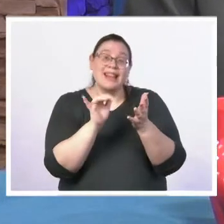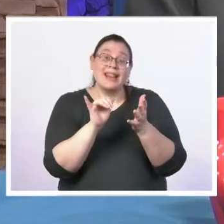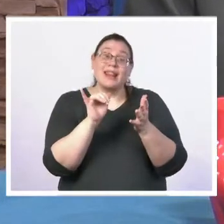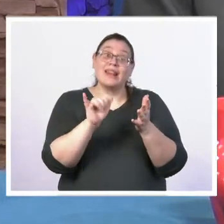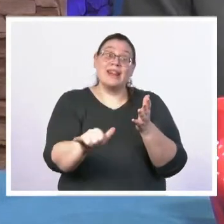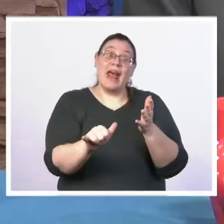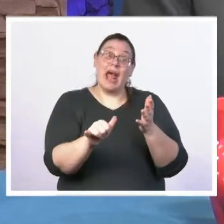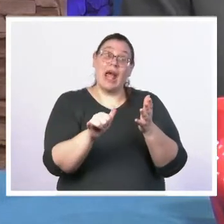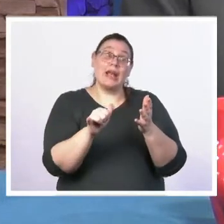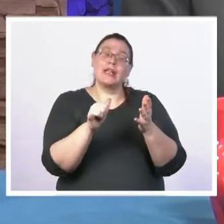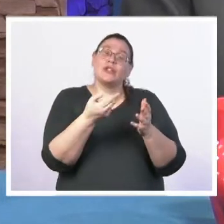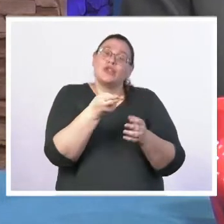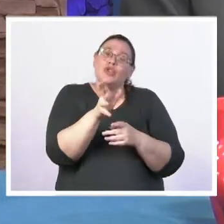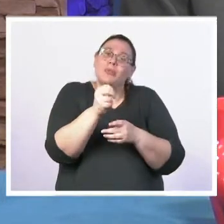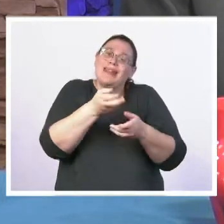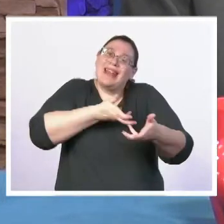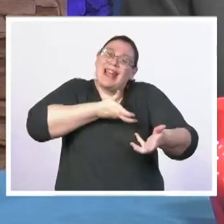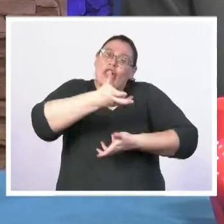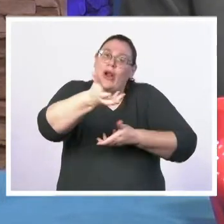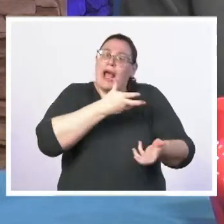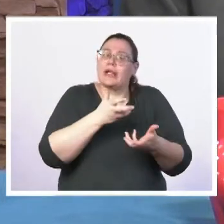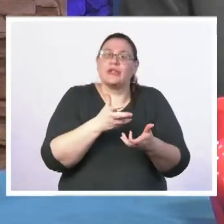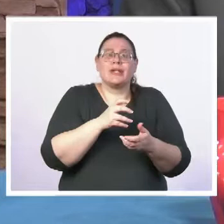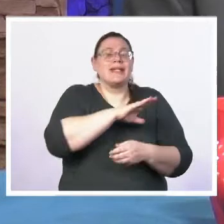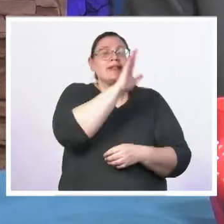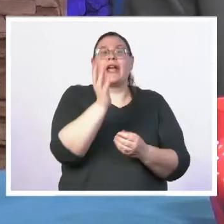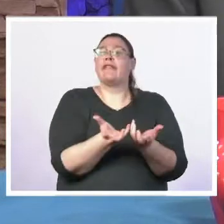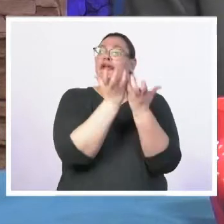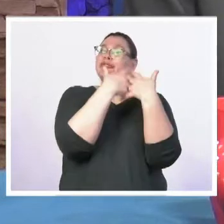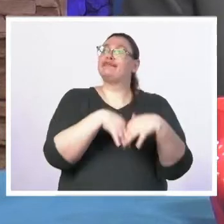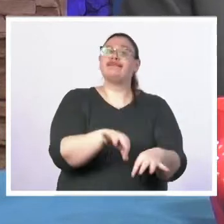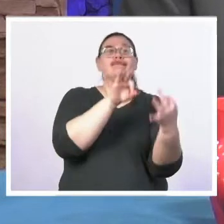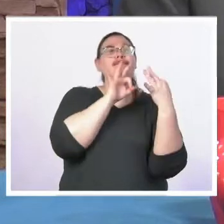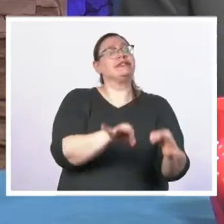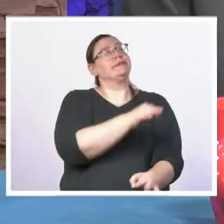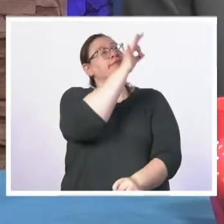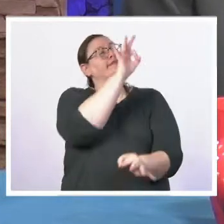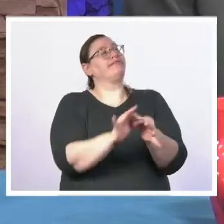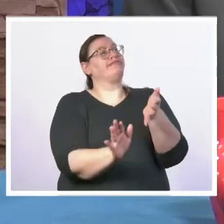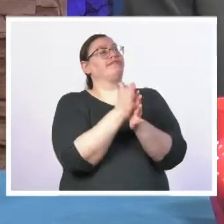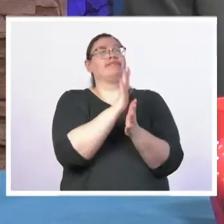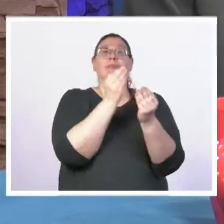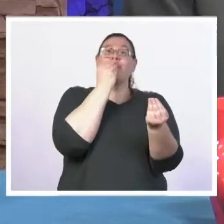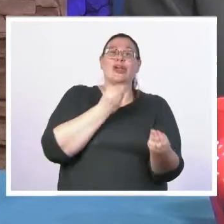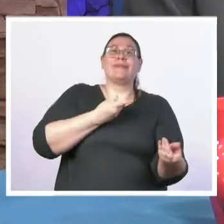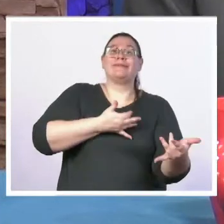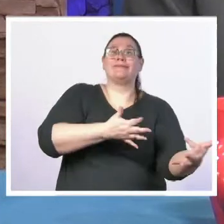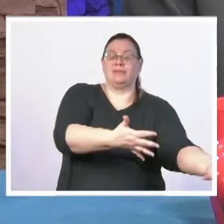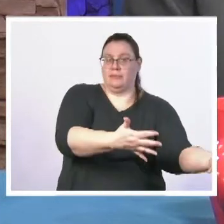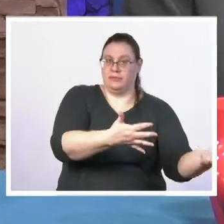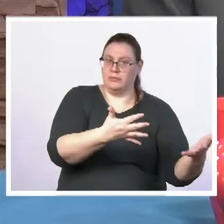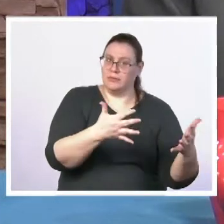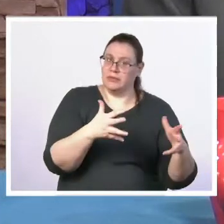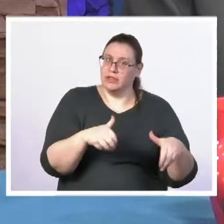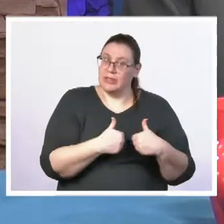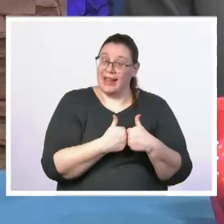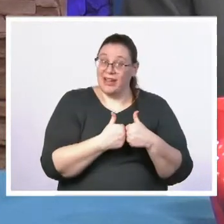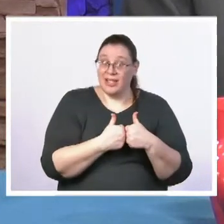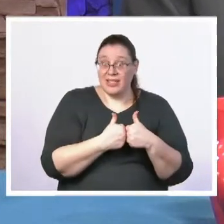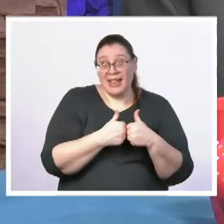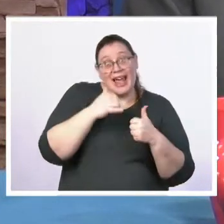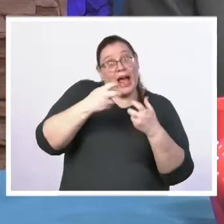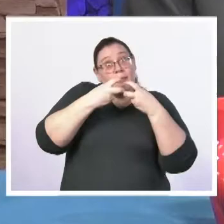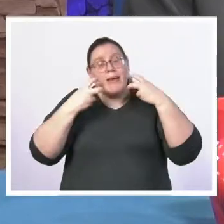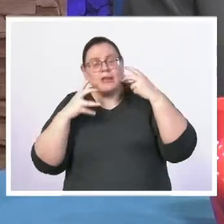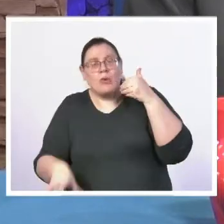it is never wrapped up nice and pretty with a bow and this is going to further complicate it that